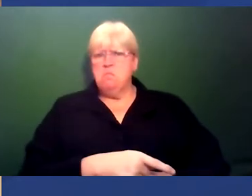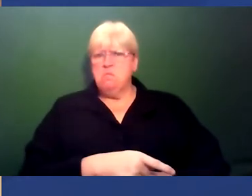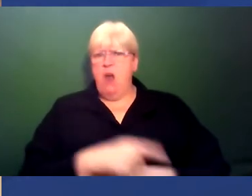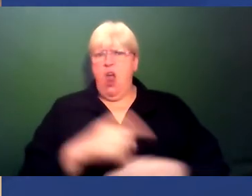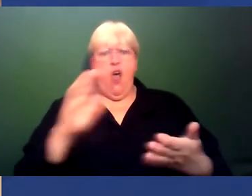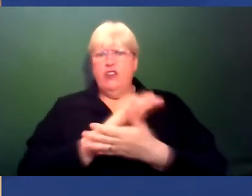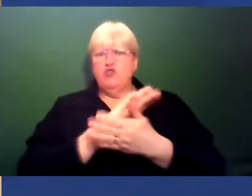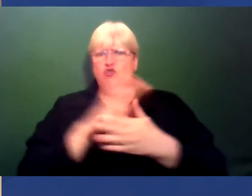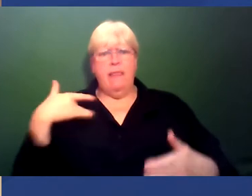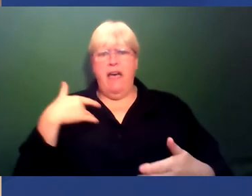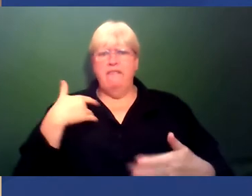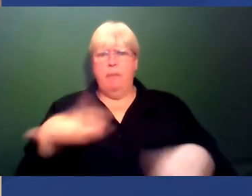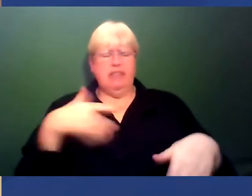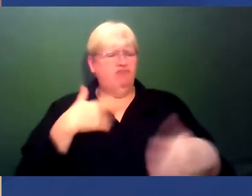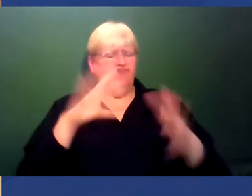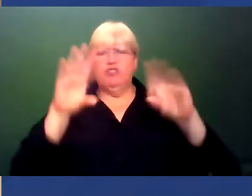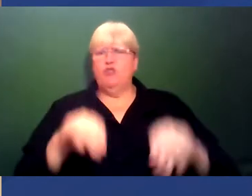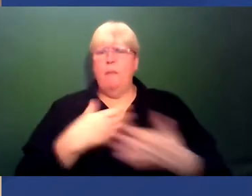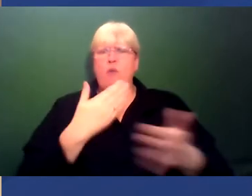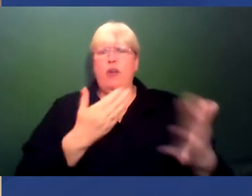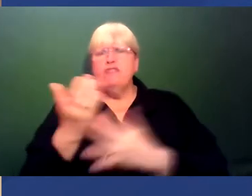life has been held back because of racism.